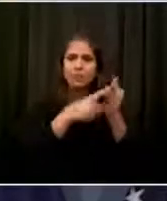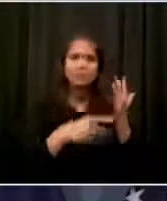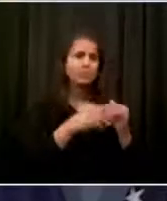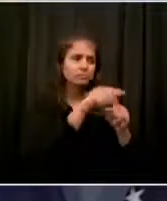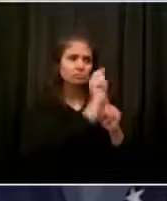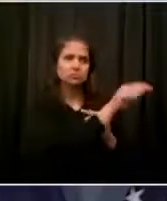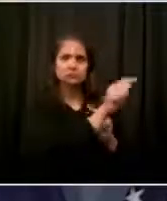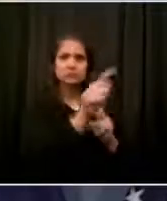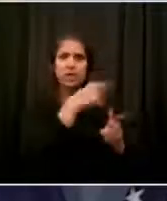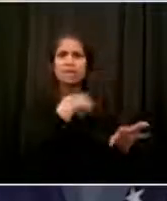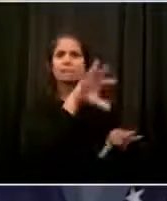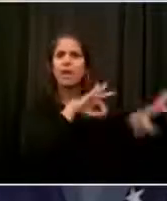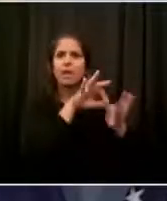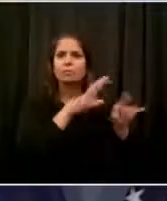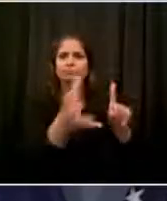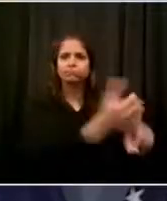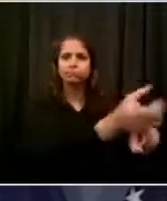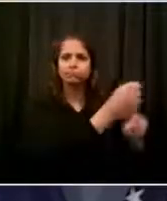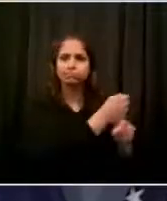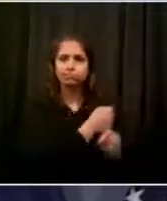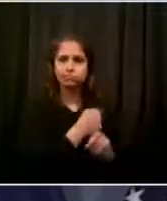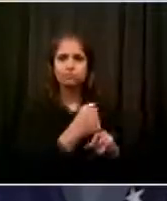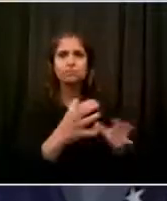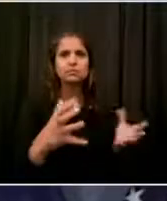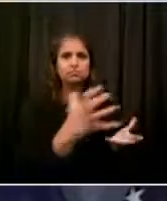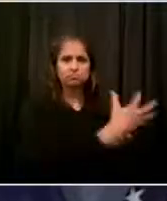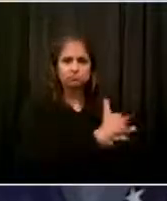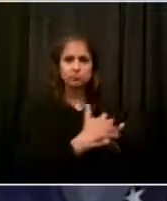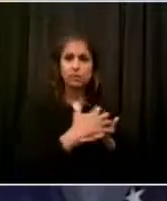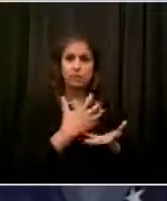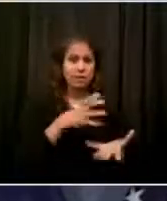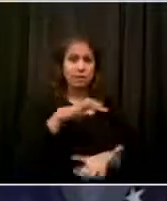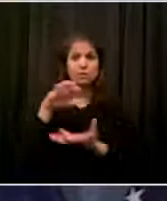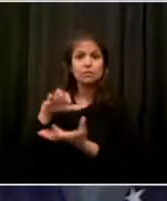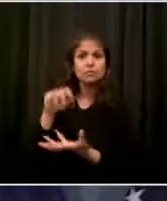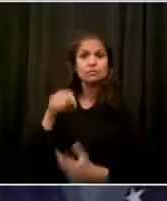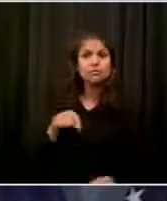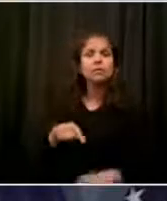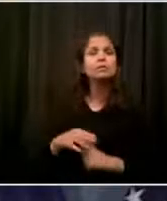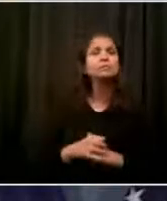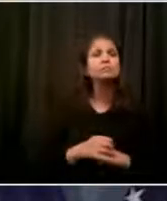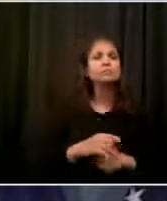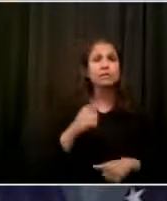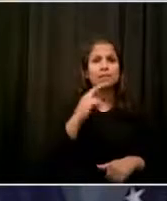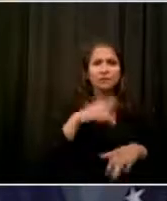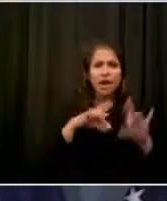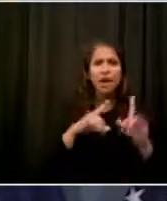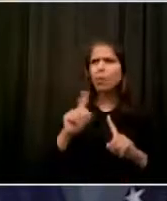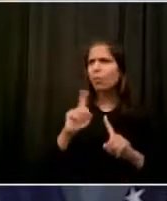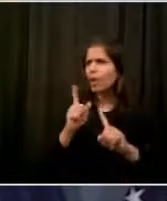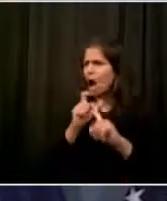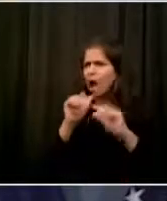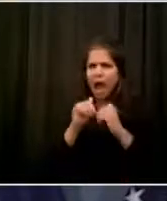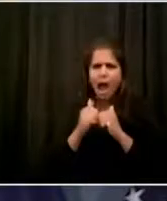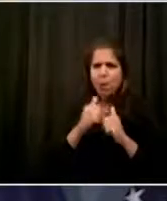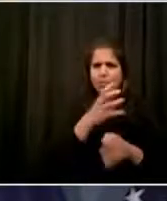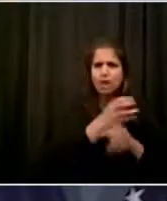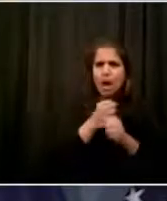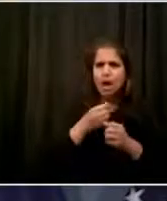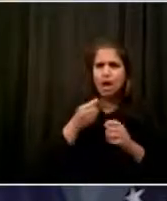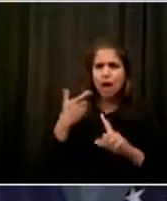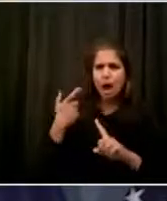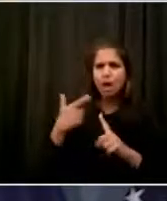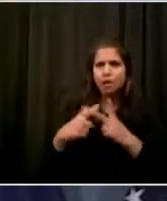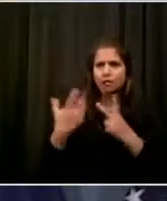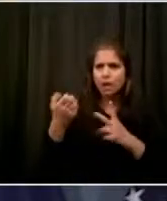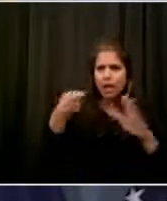not believe that something very dangerous is about to happen and not have to take action to make sure that no one is killed. So I believe that's